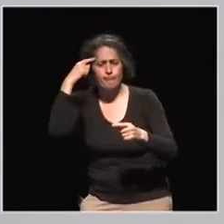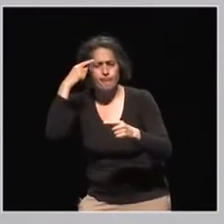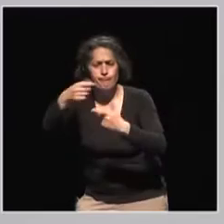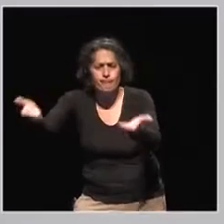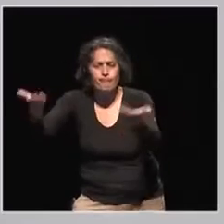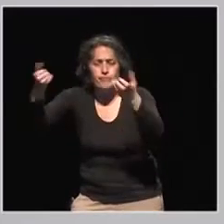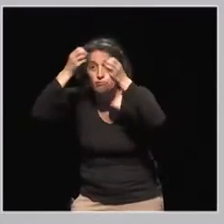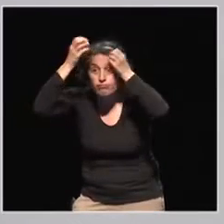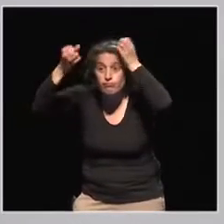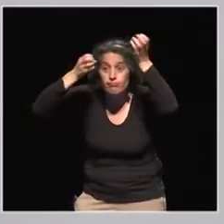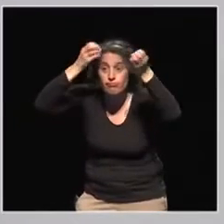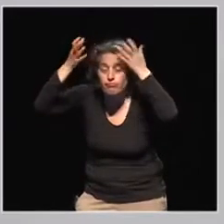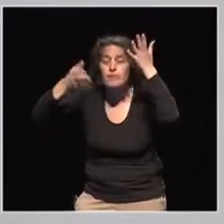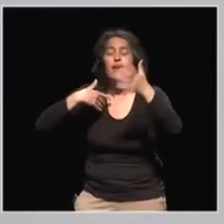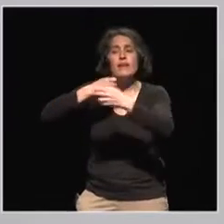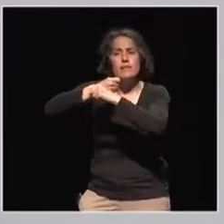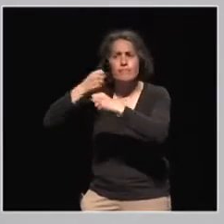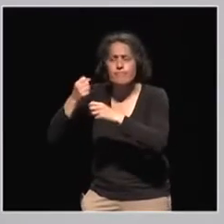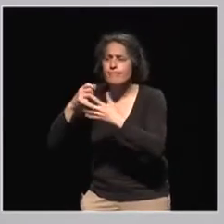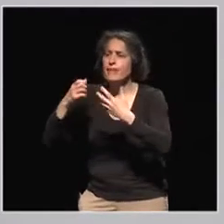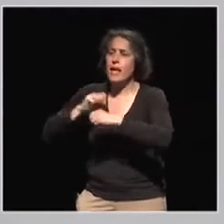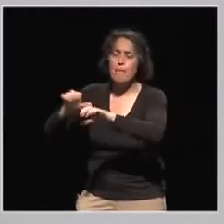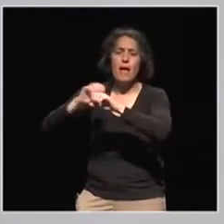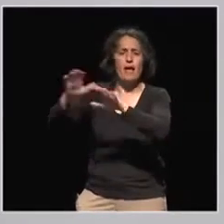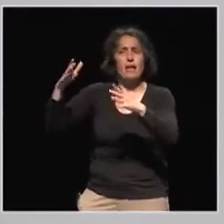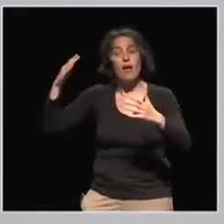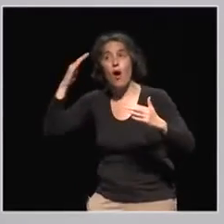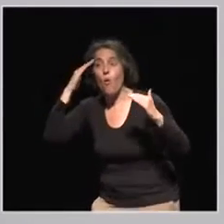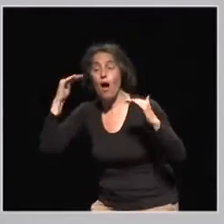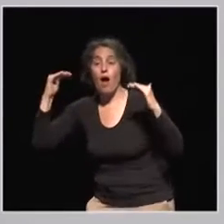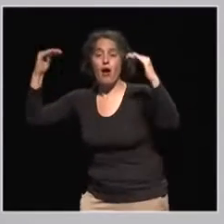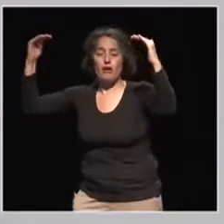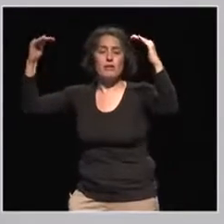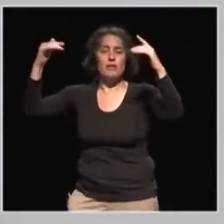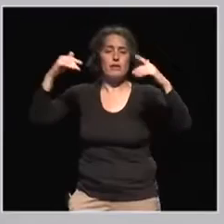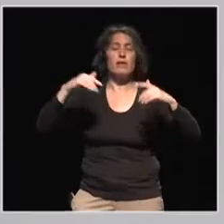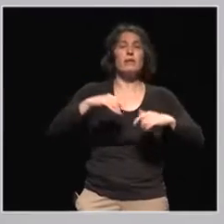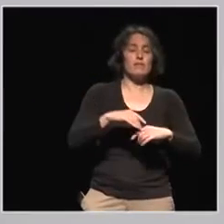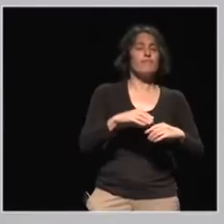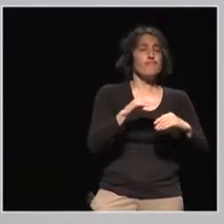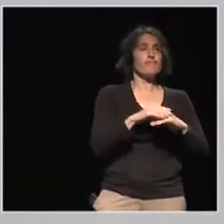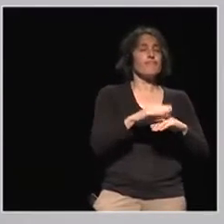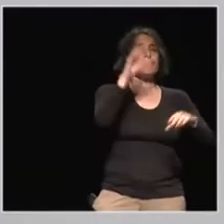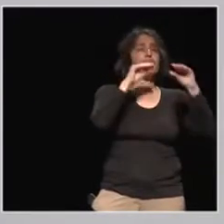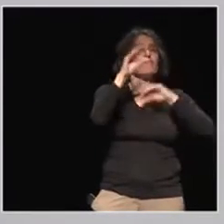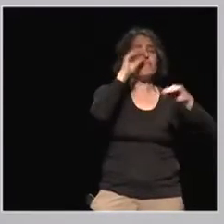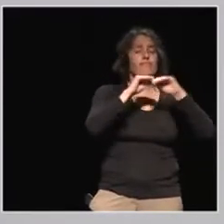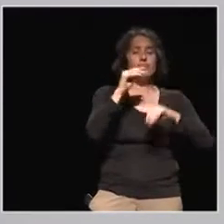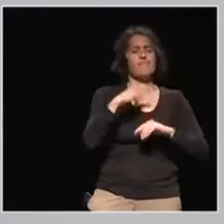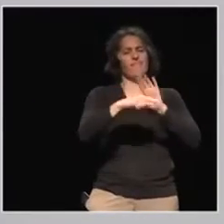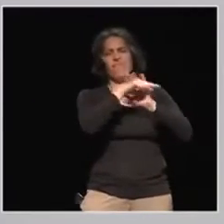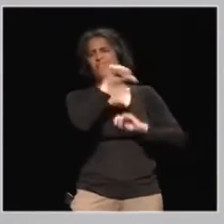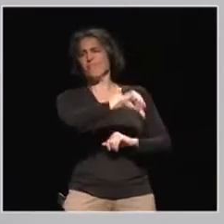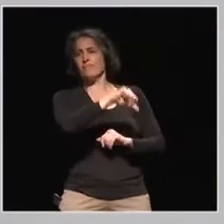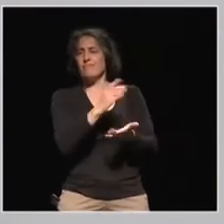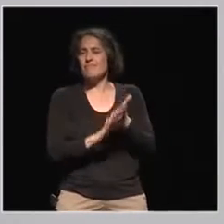campaigning. It is advocacy work. All that is included and can open up spaces for